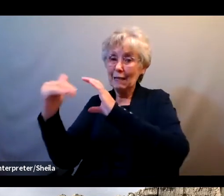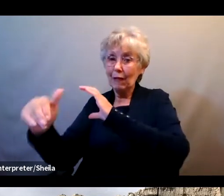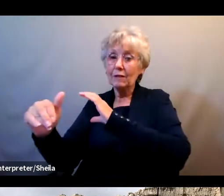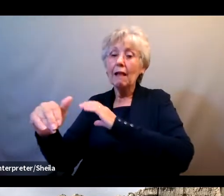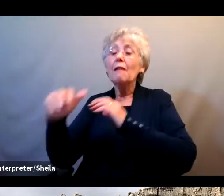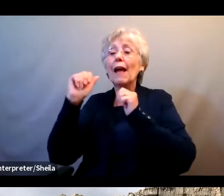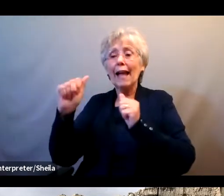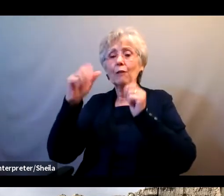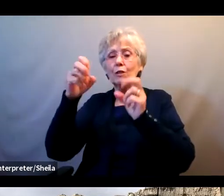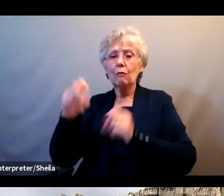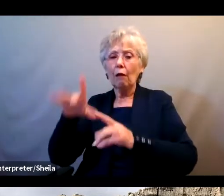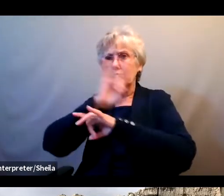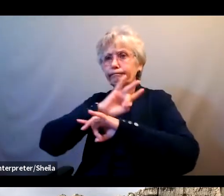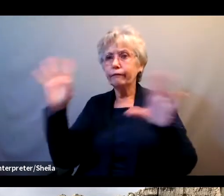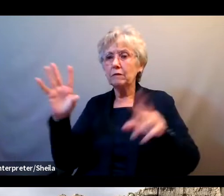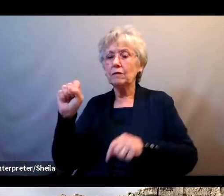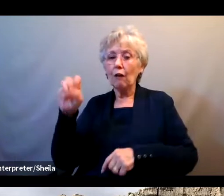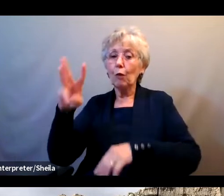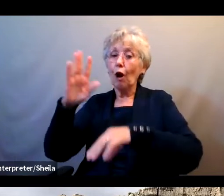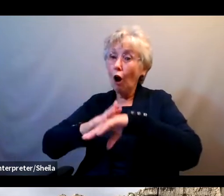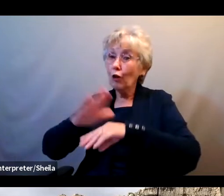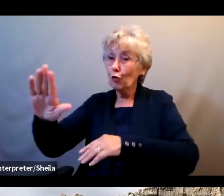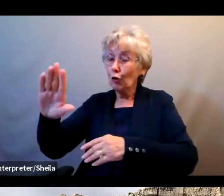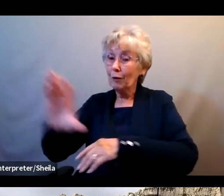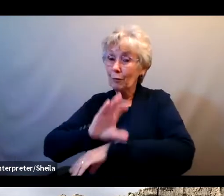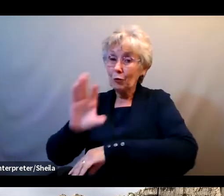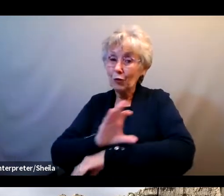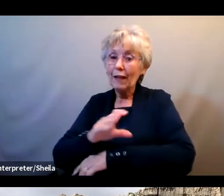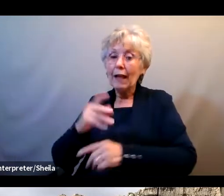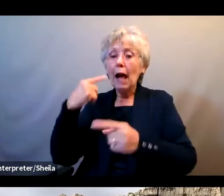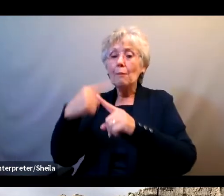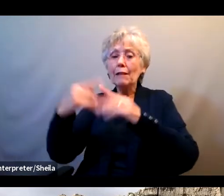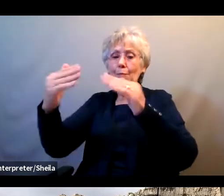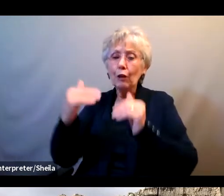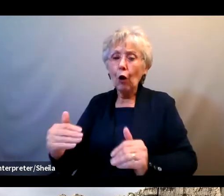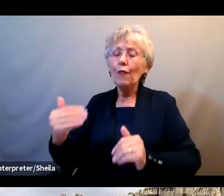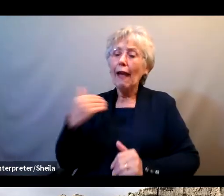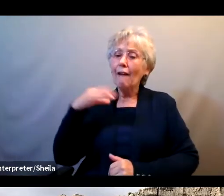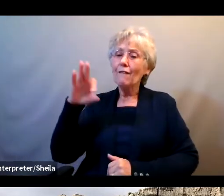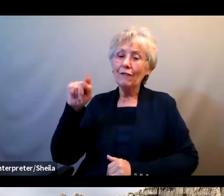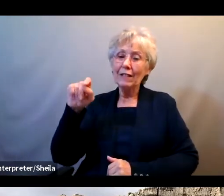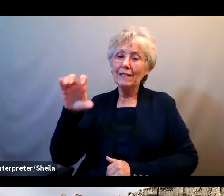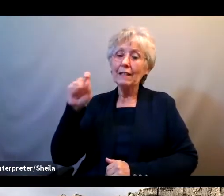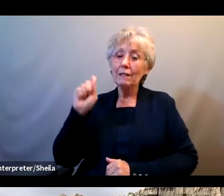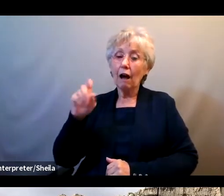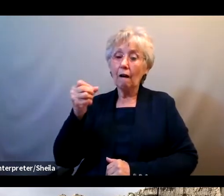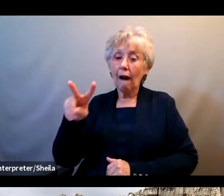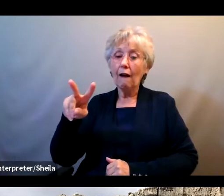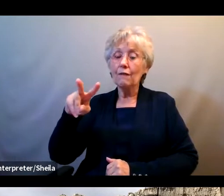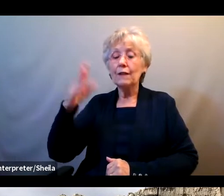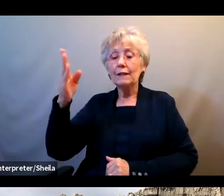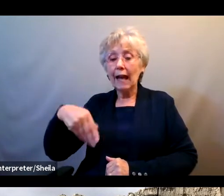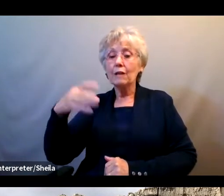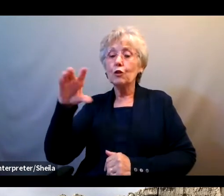computer. And then we have a link that says ftc.gov slash coronavirus slash scams